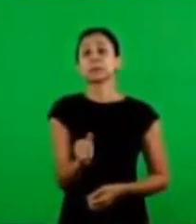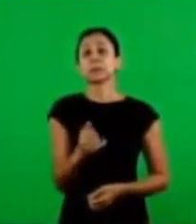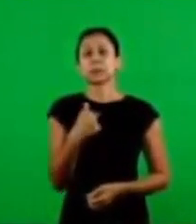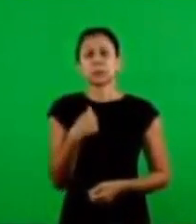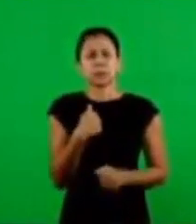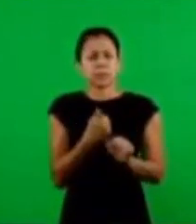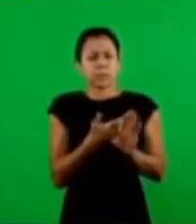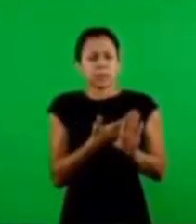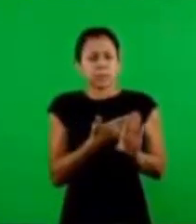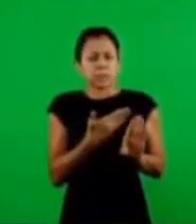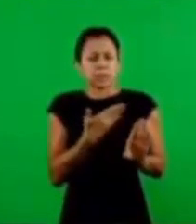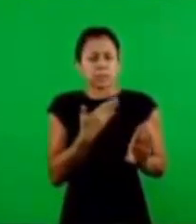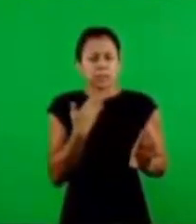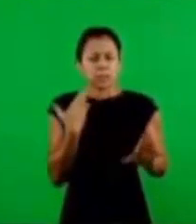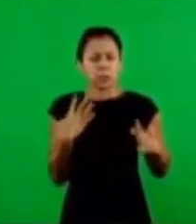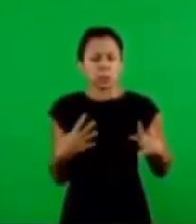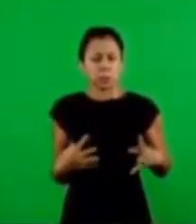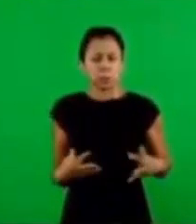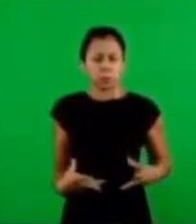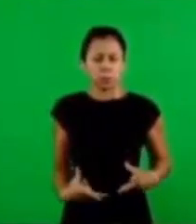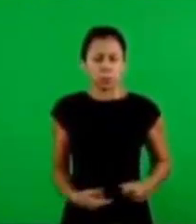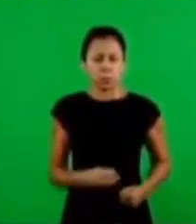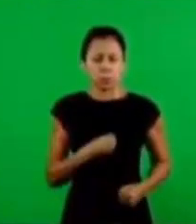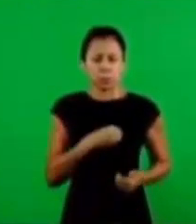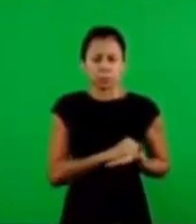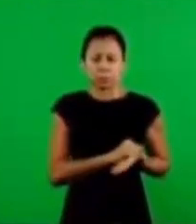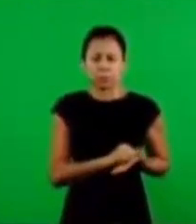religion to show that they were more holy than the others.